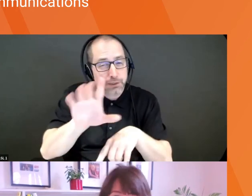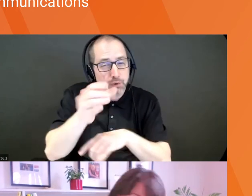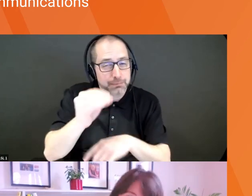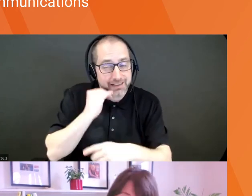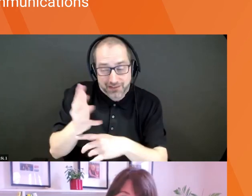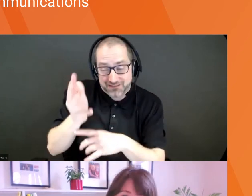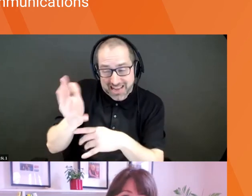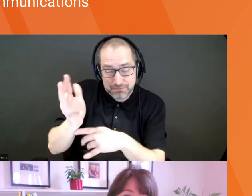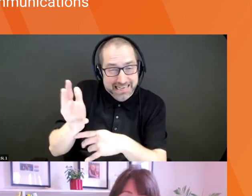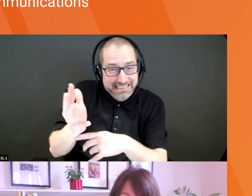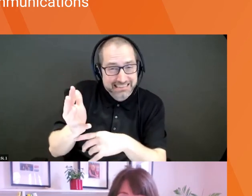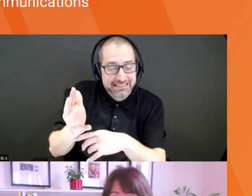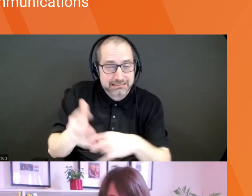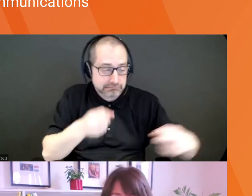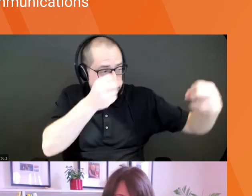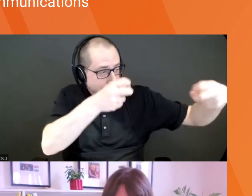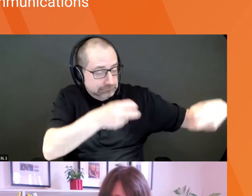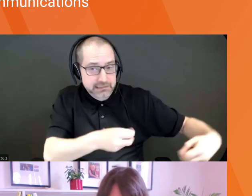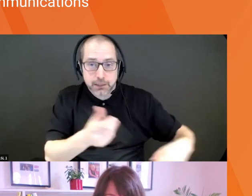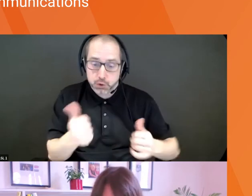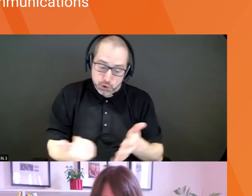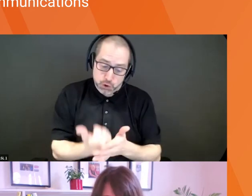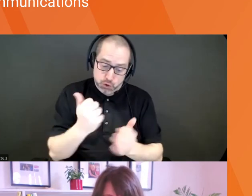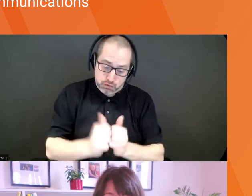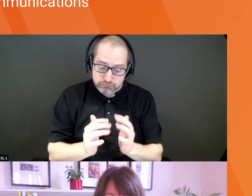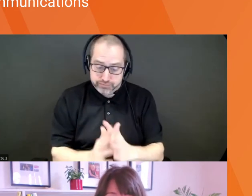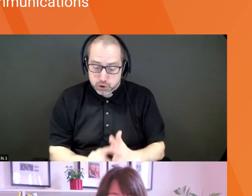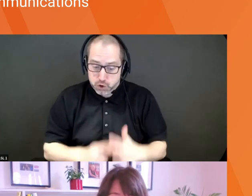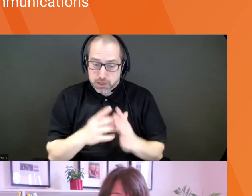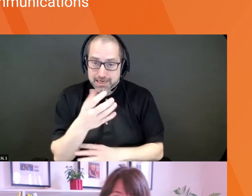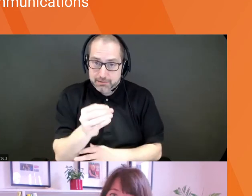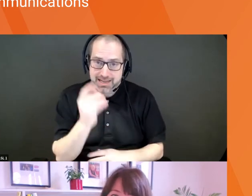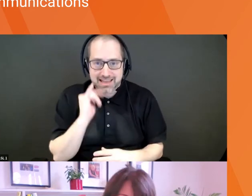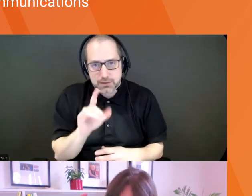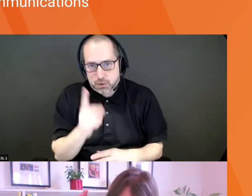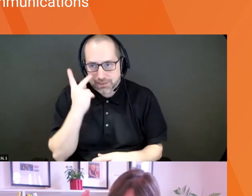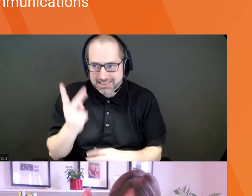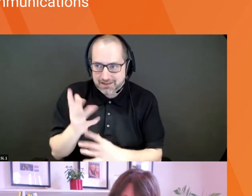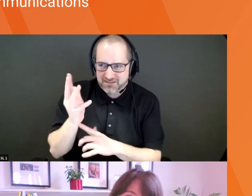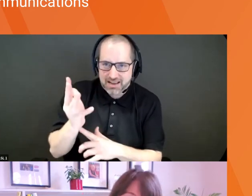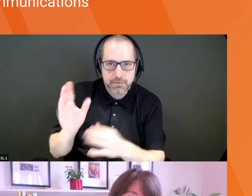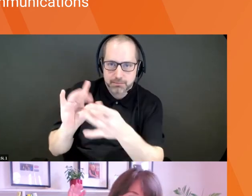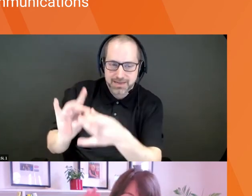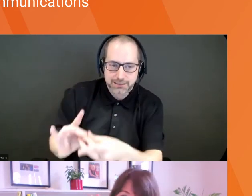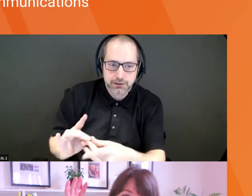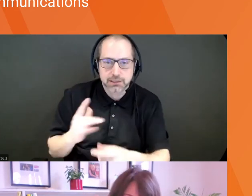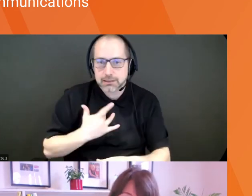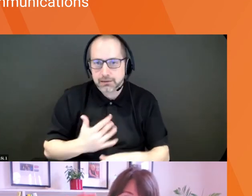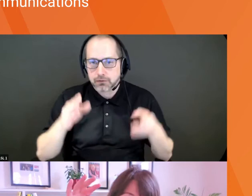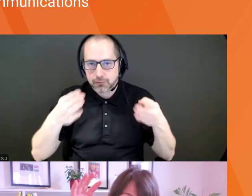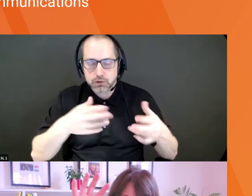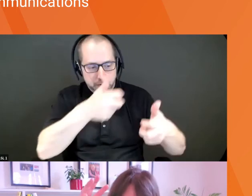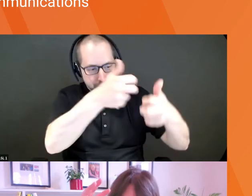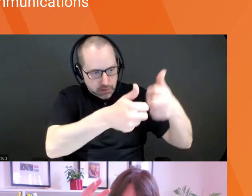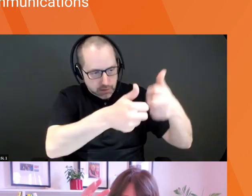If all things are equal and you're a new startup, and that's traditionally where we see those five minute pitches. It's I'm totally focused on problem